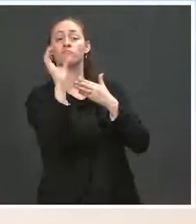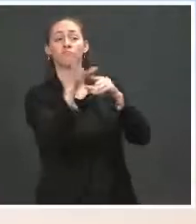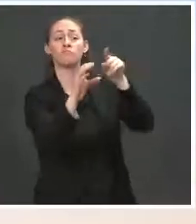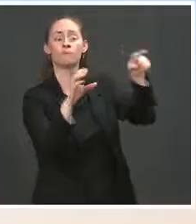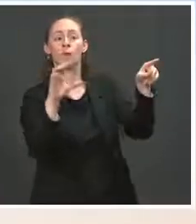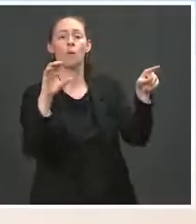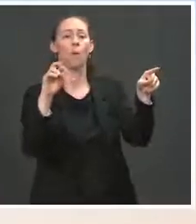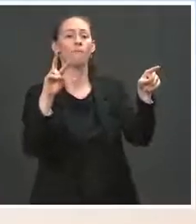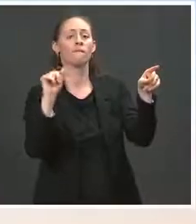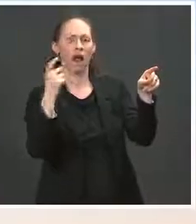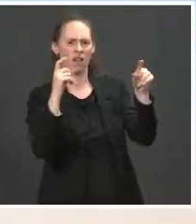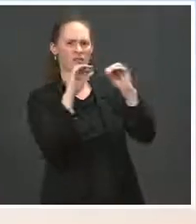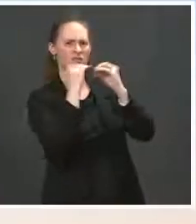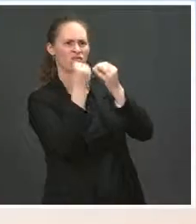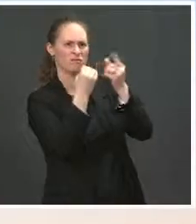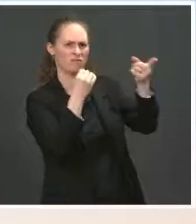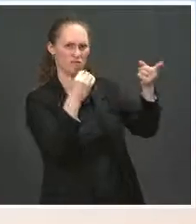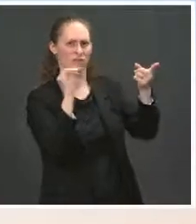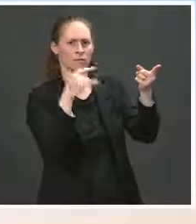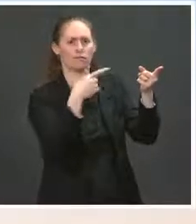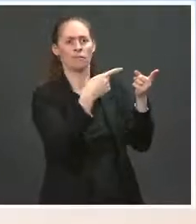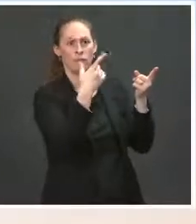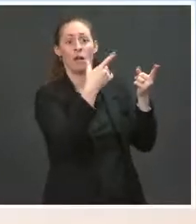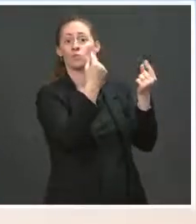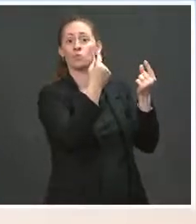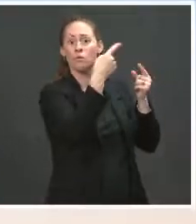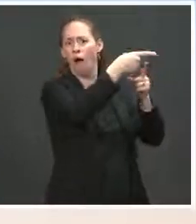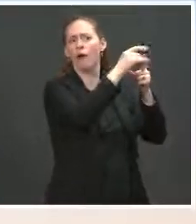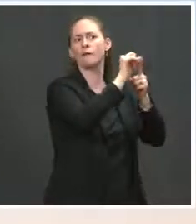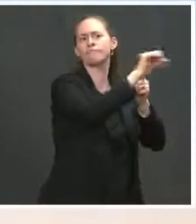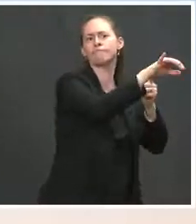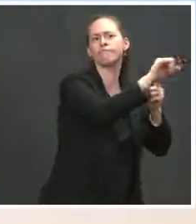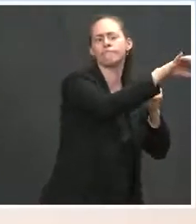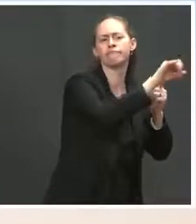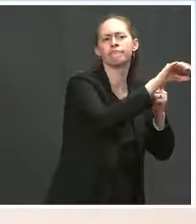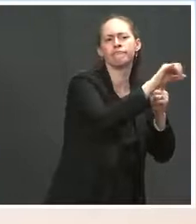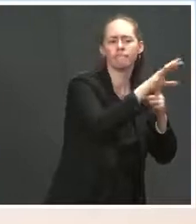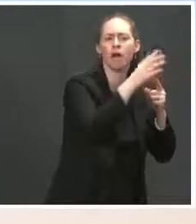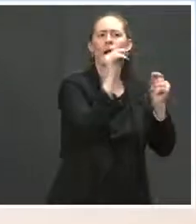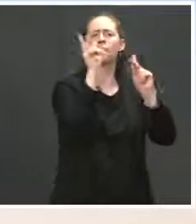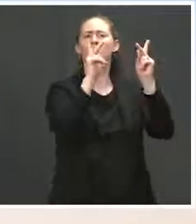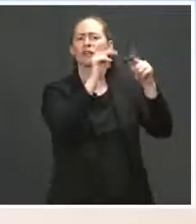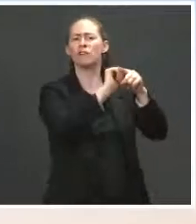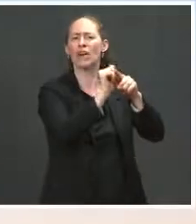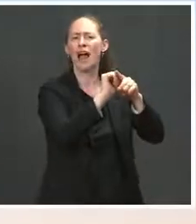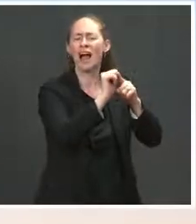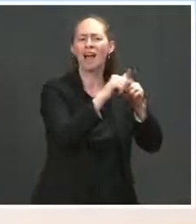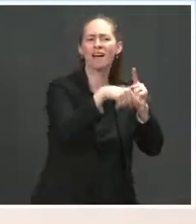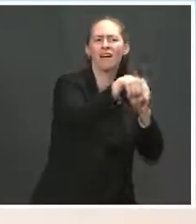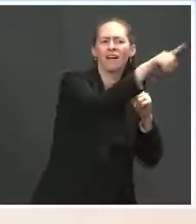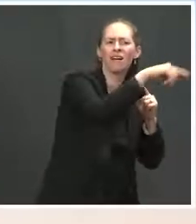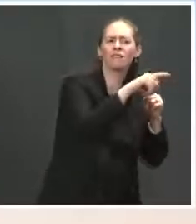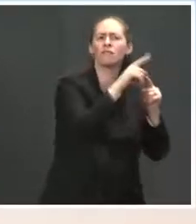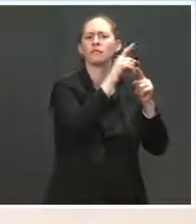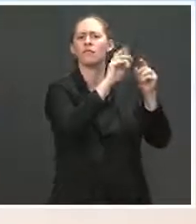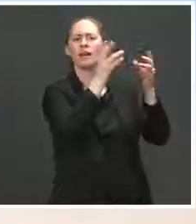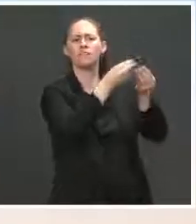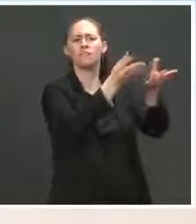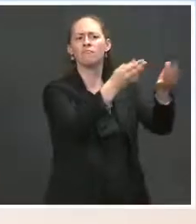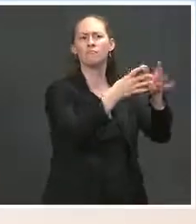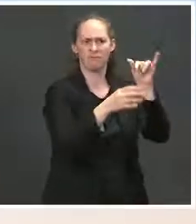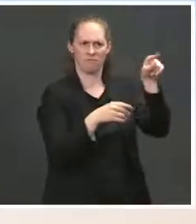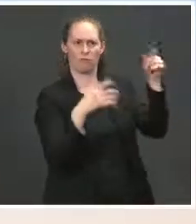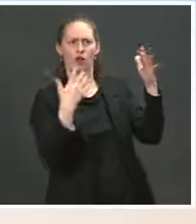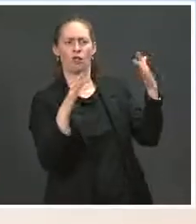emergency relief supplies, medical consumables, pandemic training for Indian state and local health officials, and ventilators, which has been